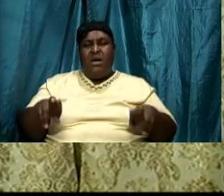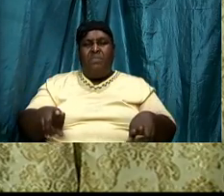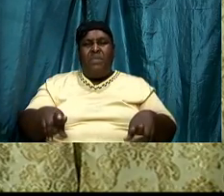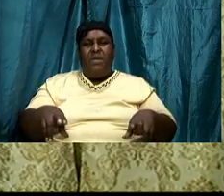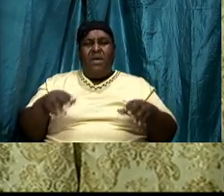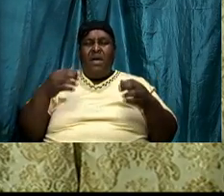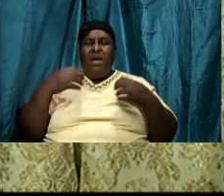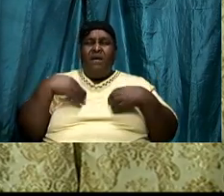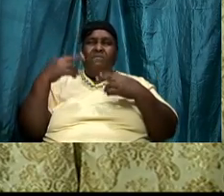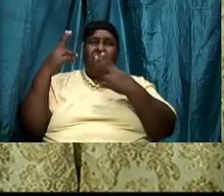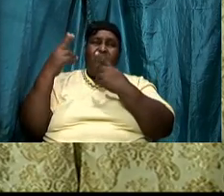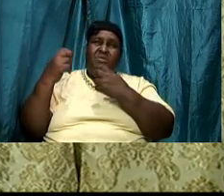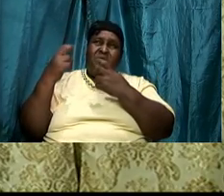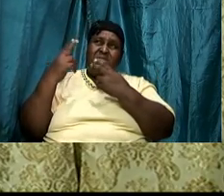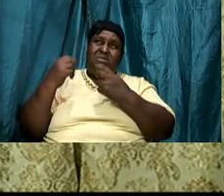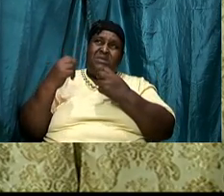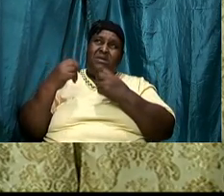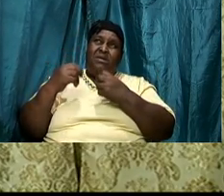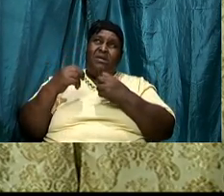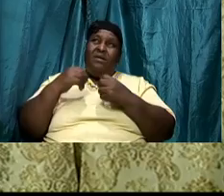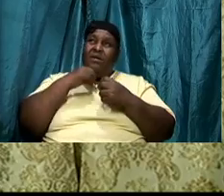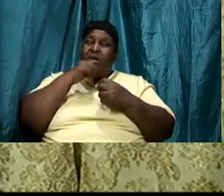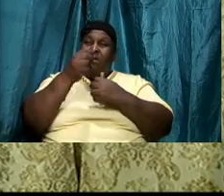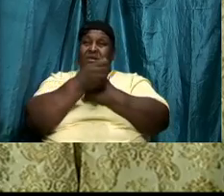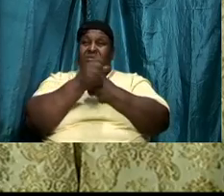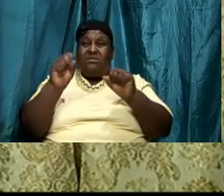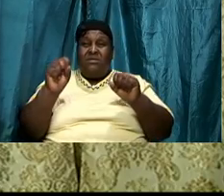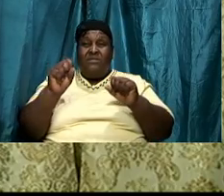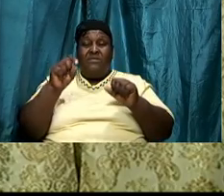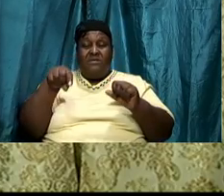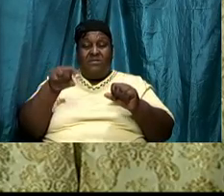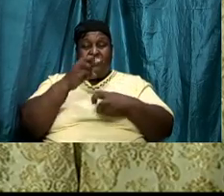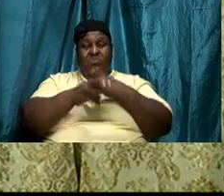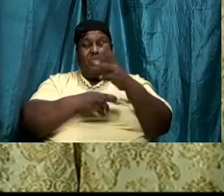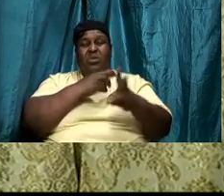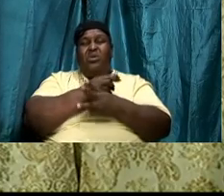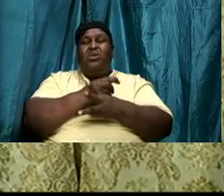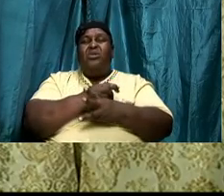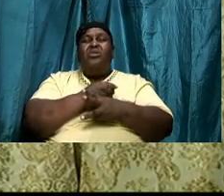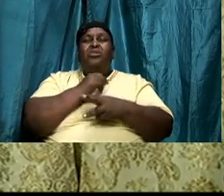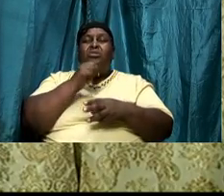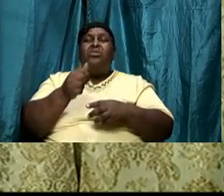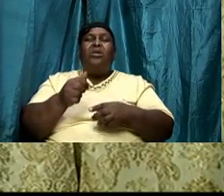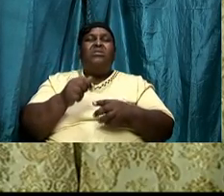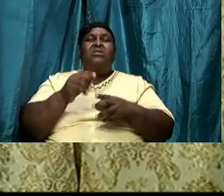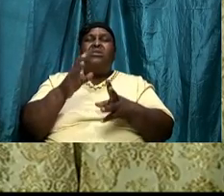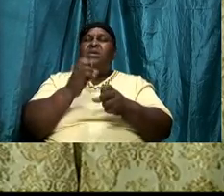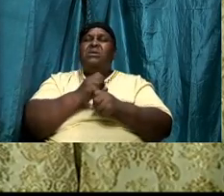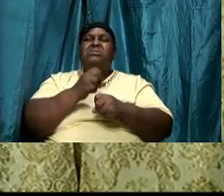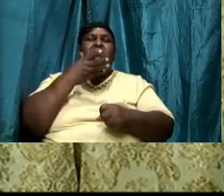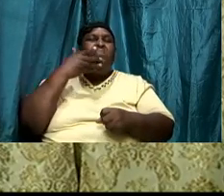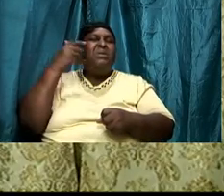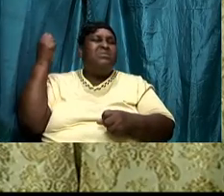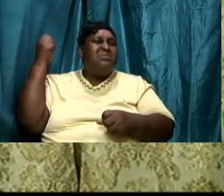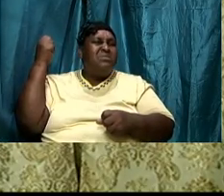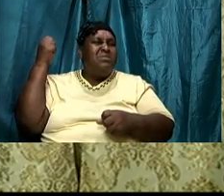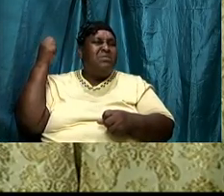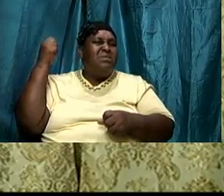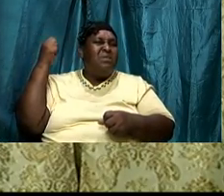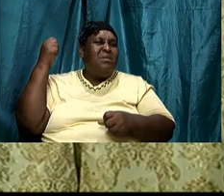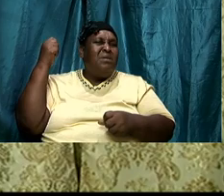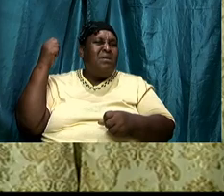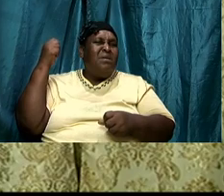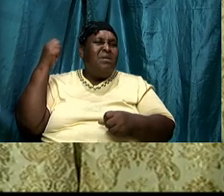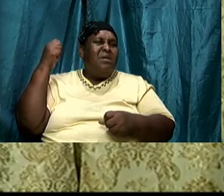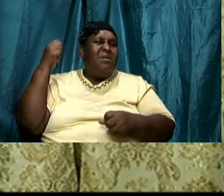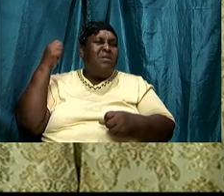unsaved that they can be saved because this world is not getting any better those that are behind the scenes pulling the strings are going to be pulling